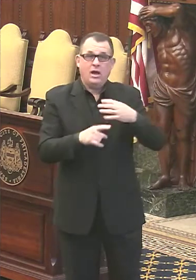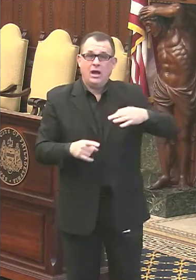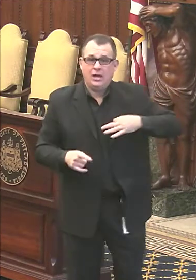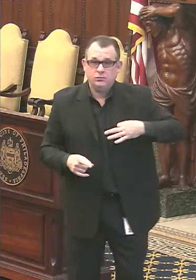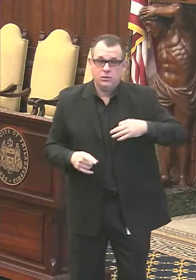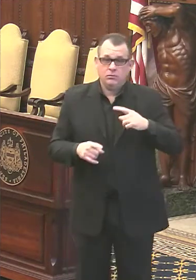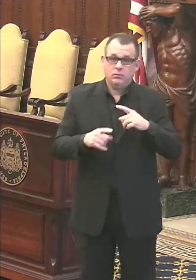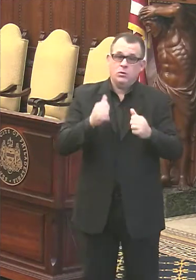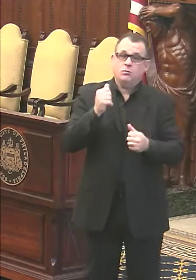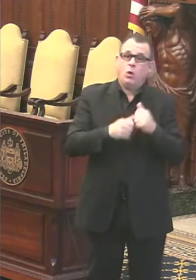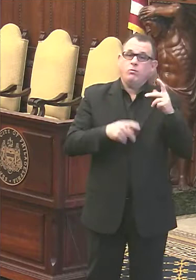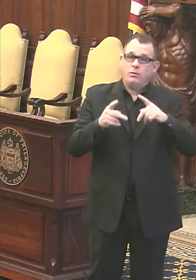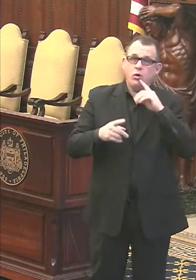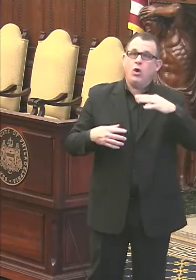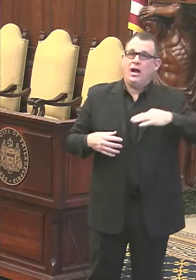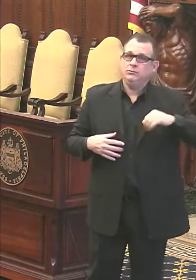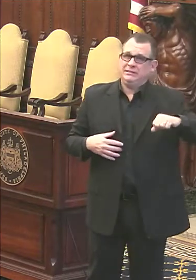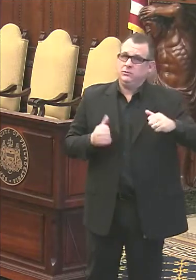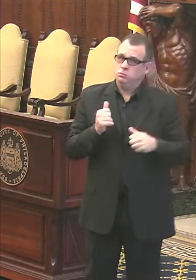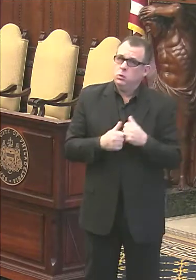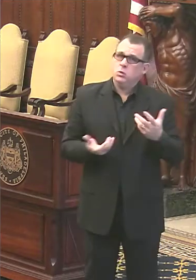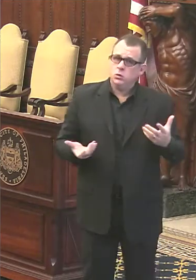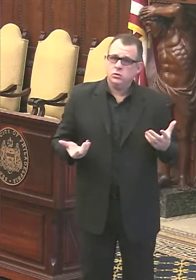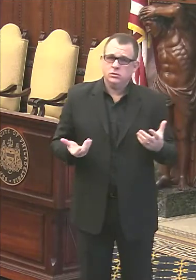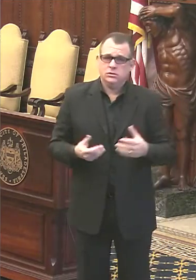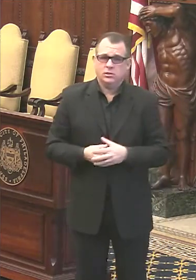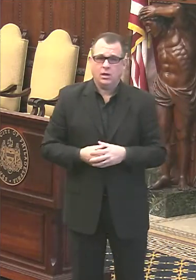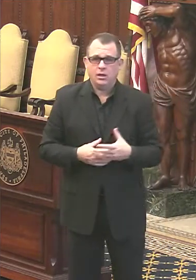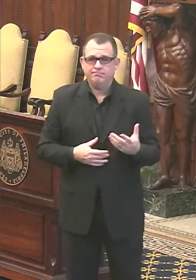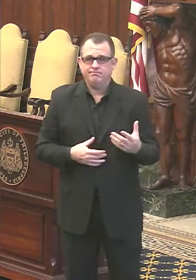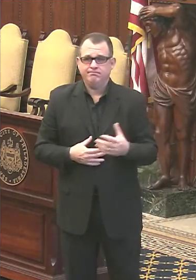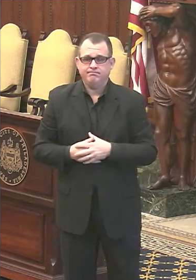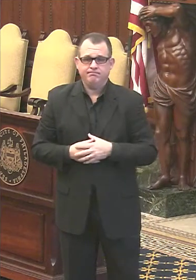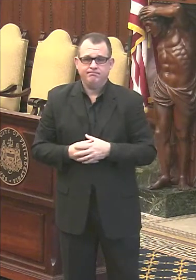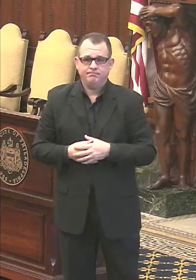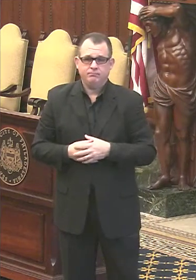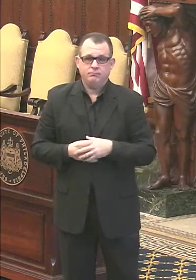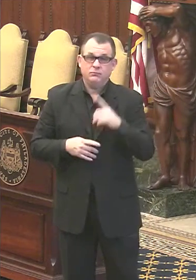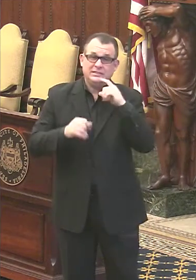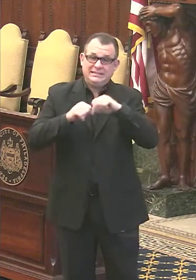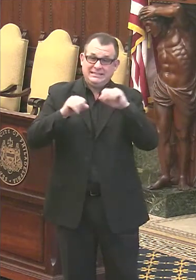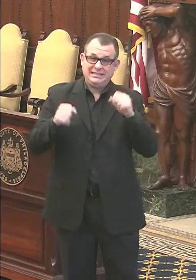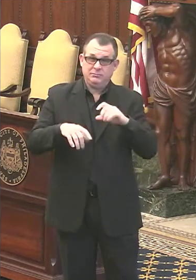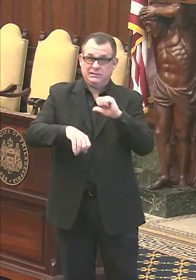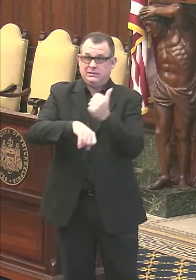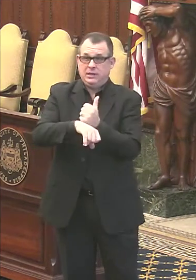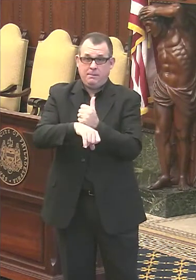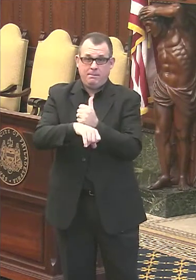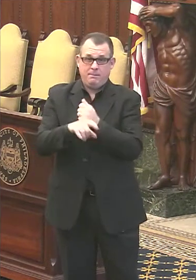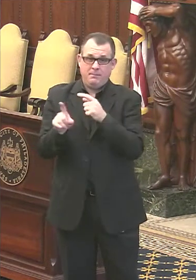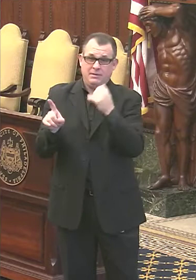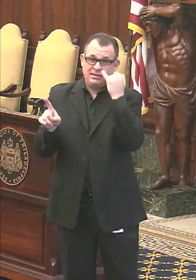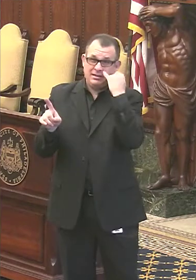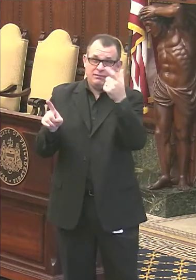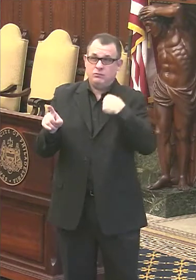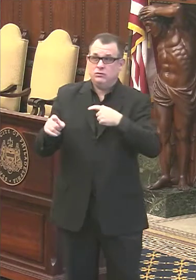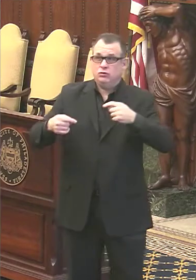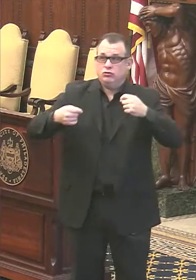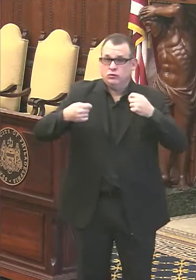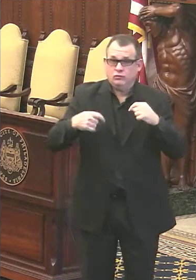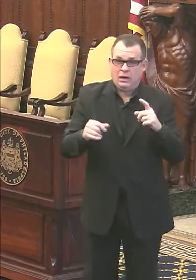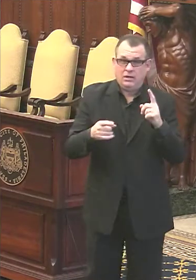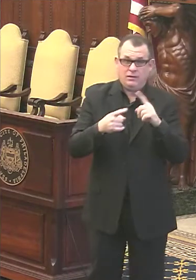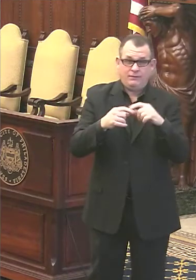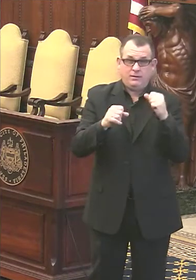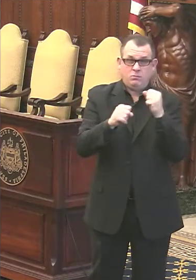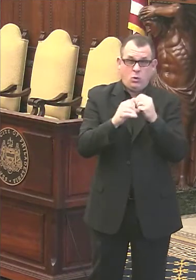groups. Uh, and, uh, and I think, you know, the system is such that if we try to, uh, tighten it up so much